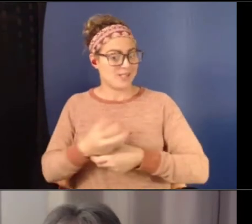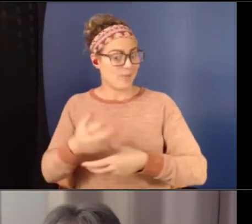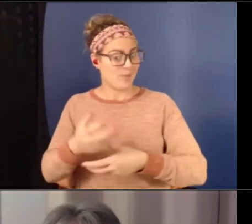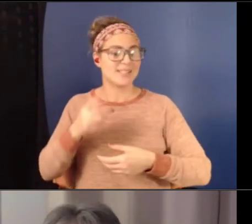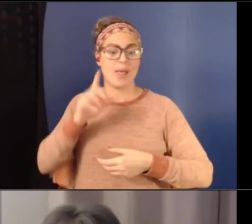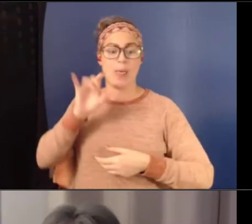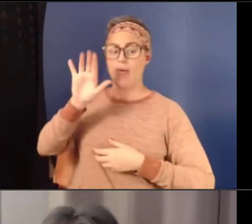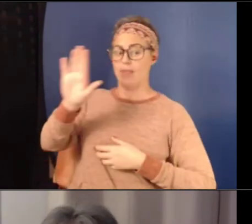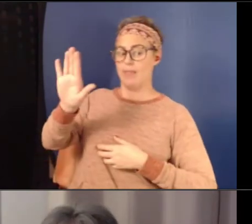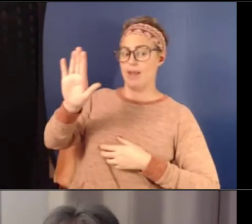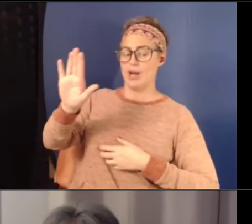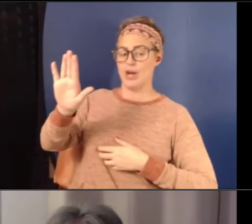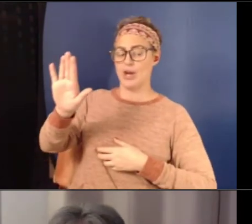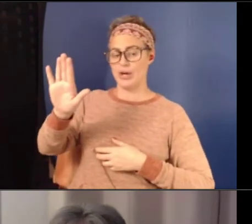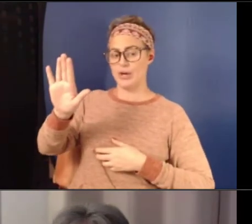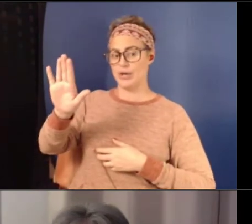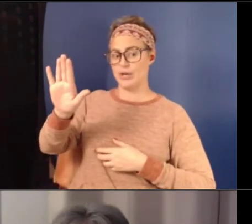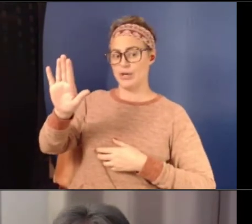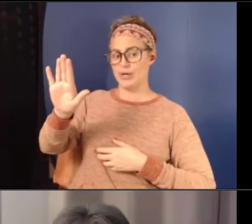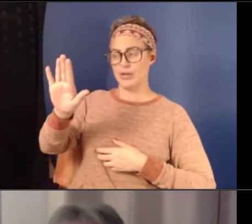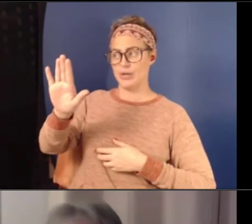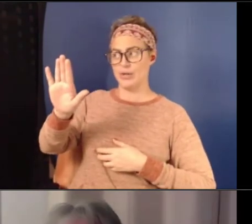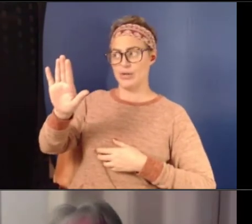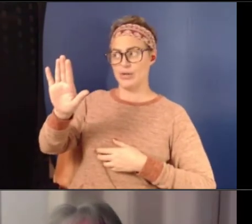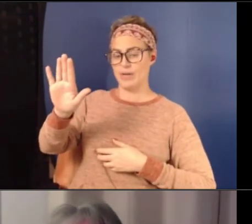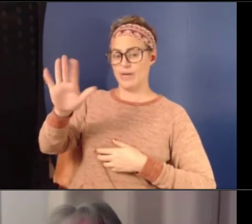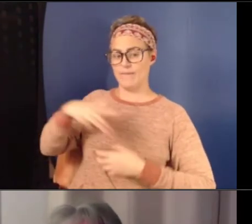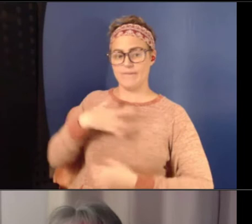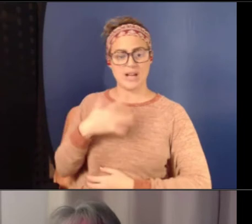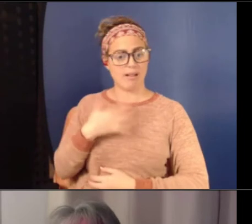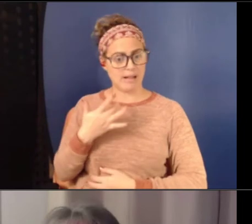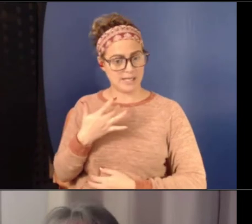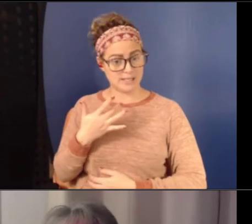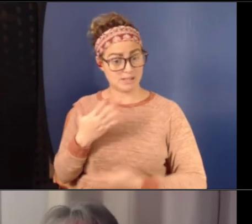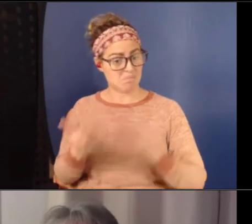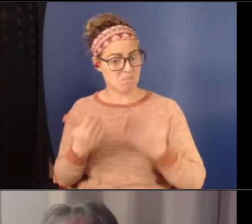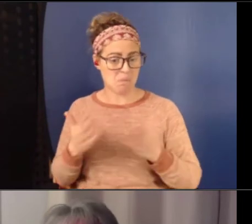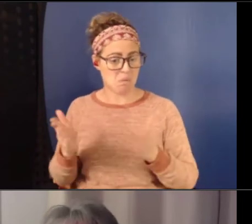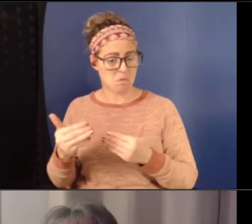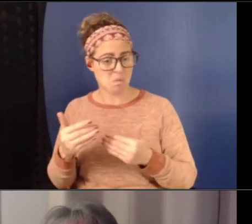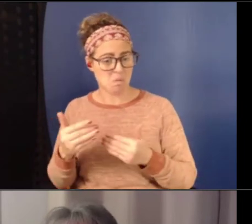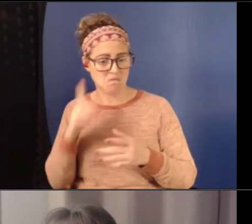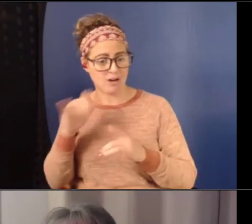their feelings, there, there's, maybe there's room for some common ground.